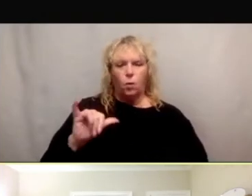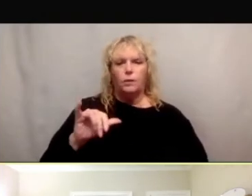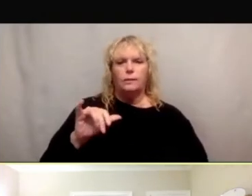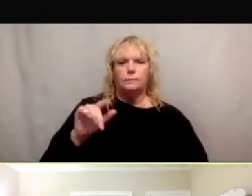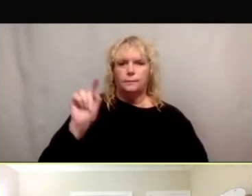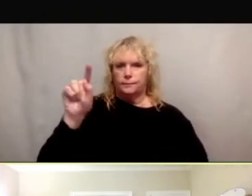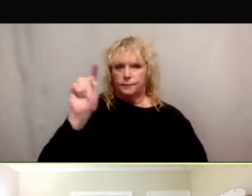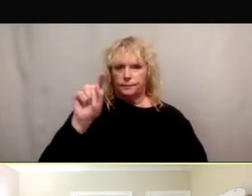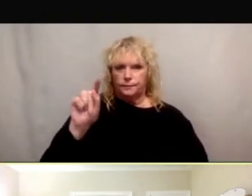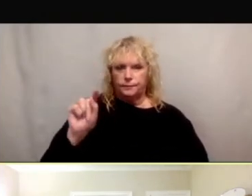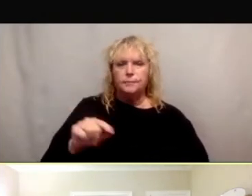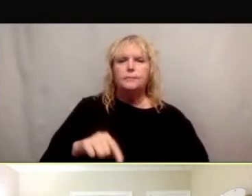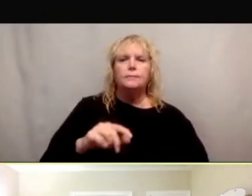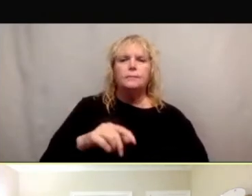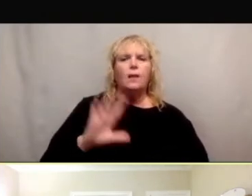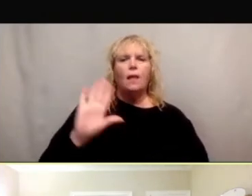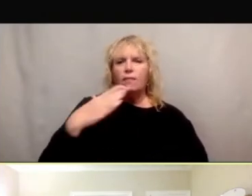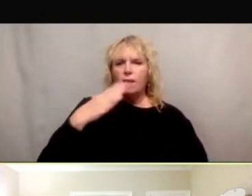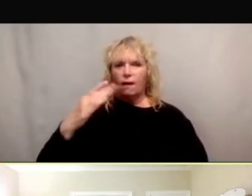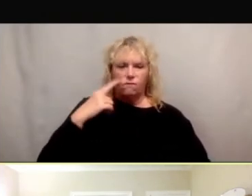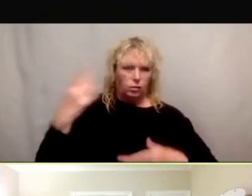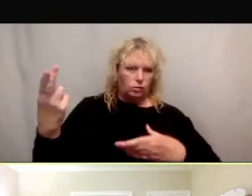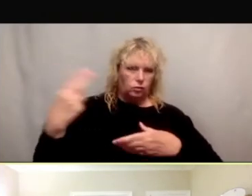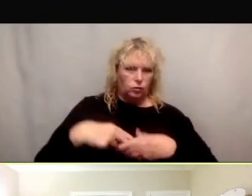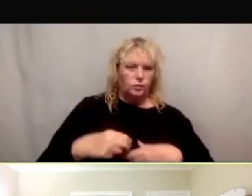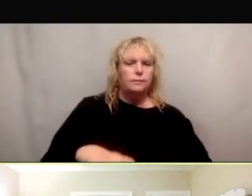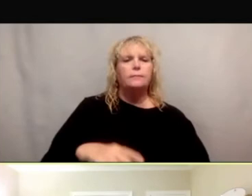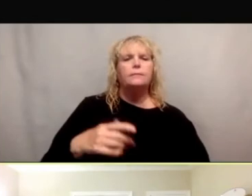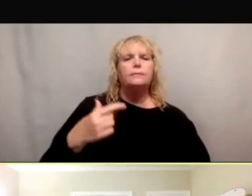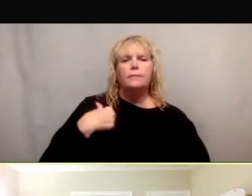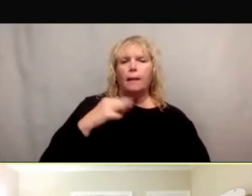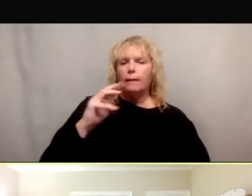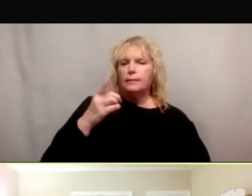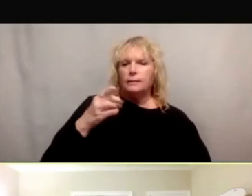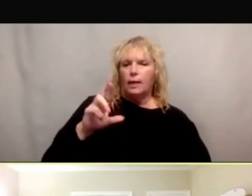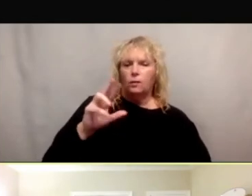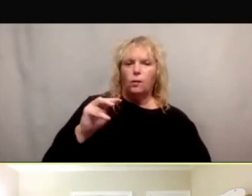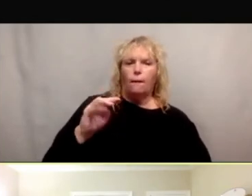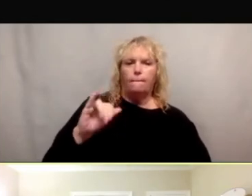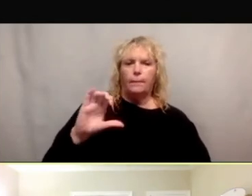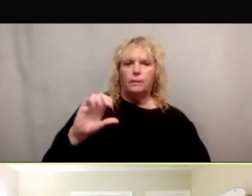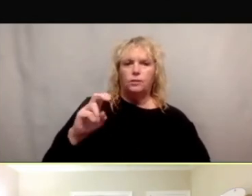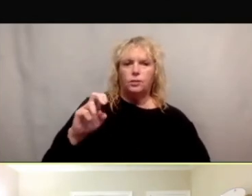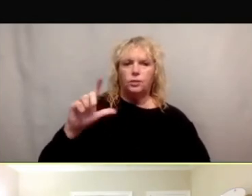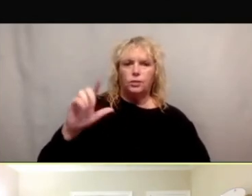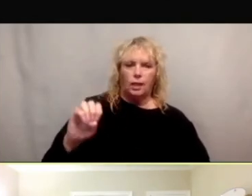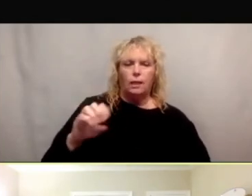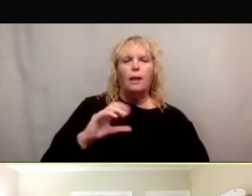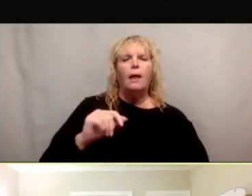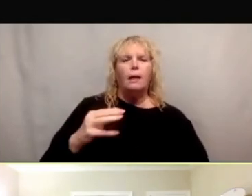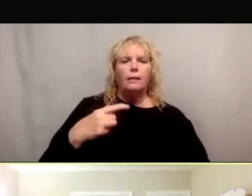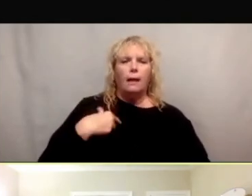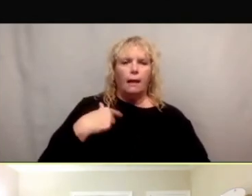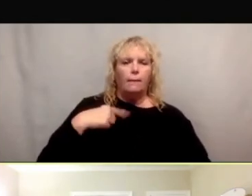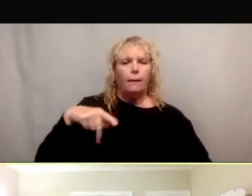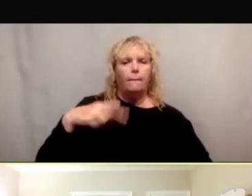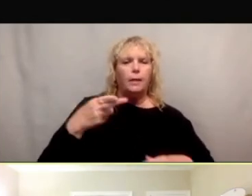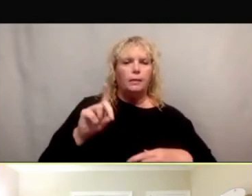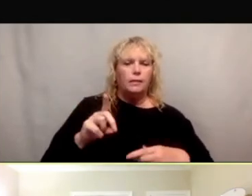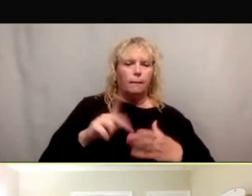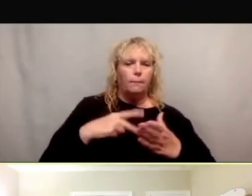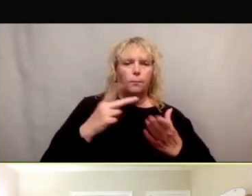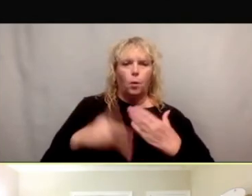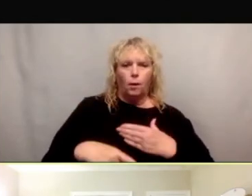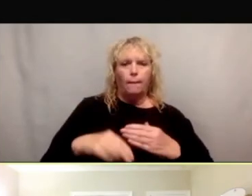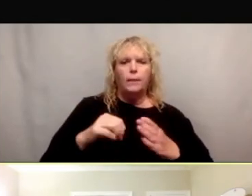you for joining us. Again, I'm Dr. Michelle Diabundo, and I'm Associate Professor in the PhD Program in